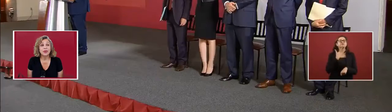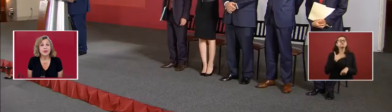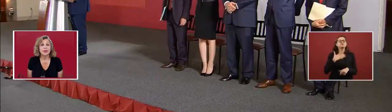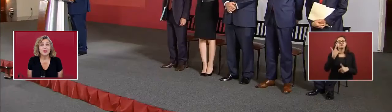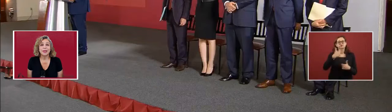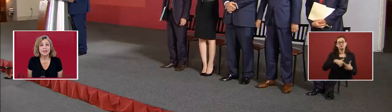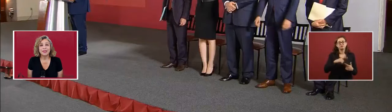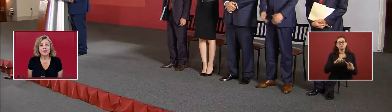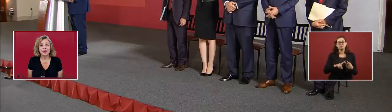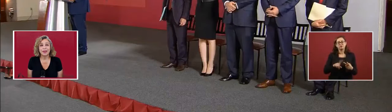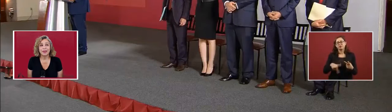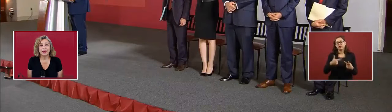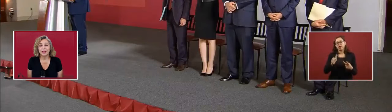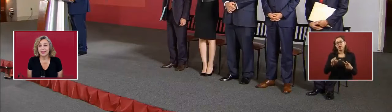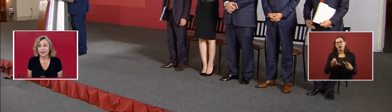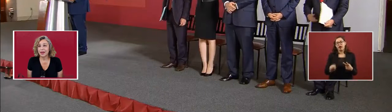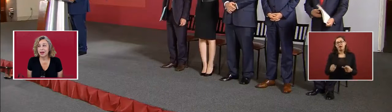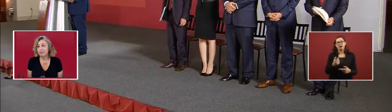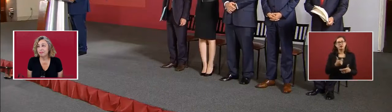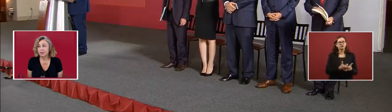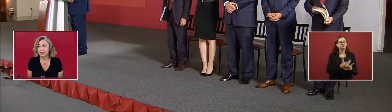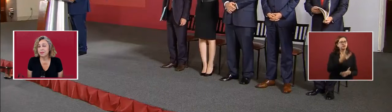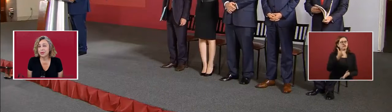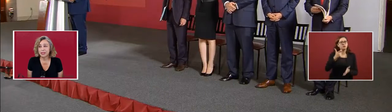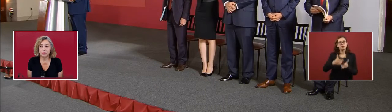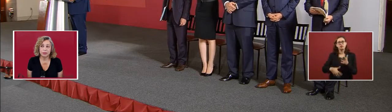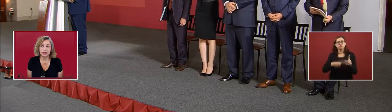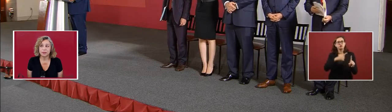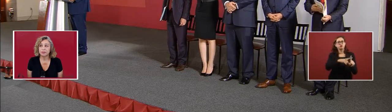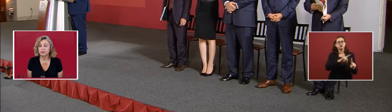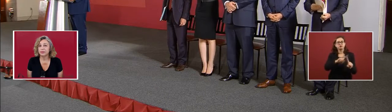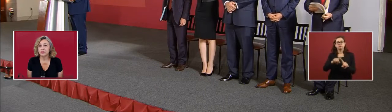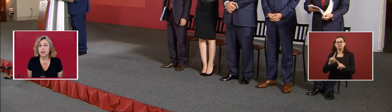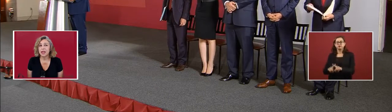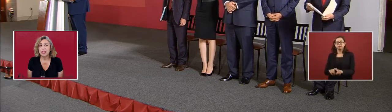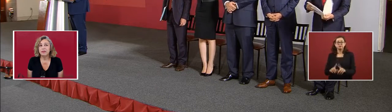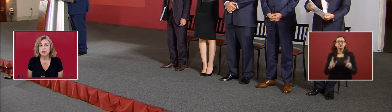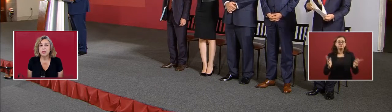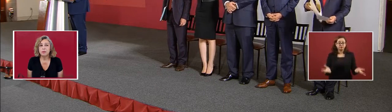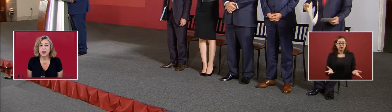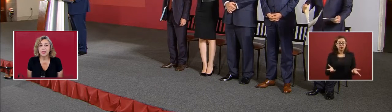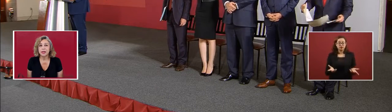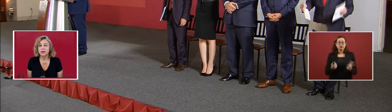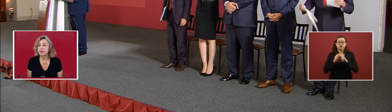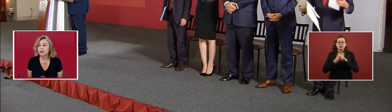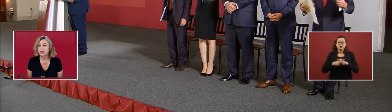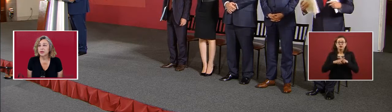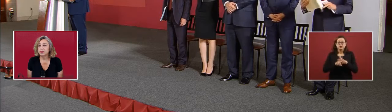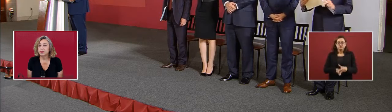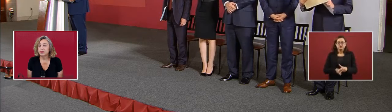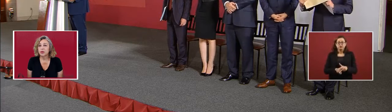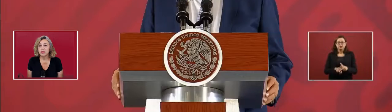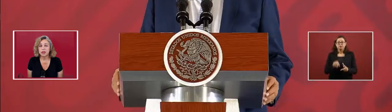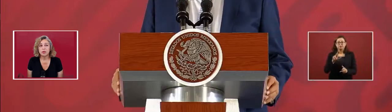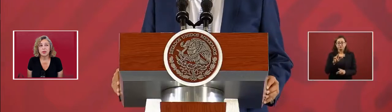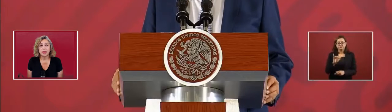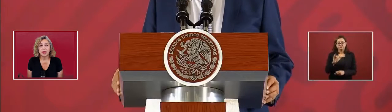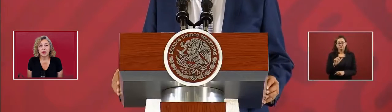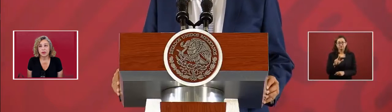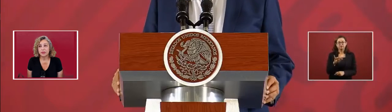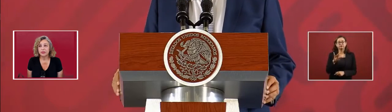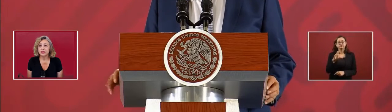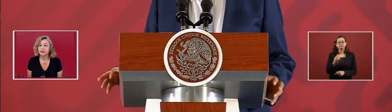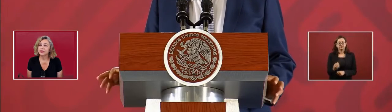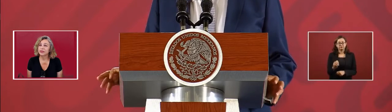who's who and the prices of gas? Combustibles. And if you wouldn't mind, we'll start with